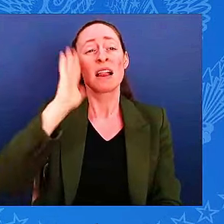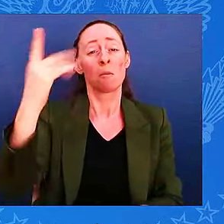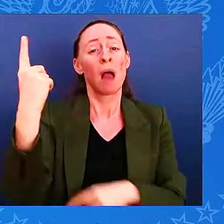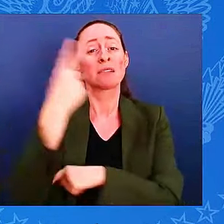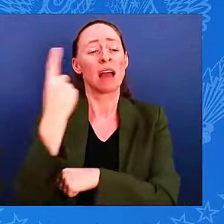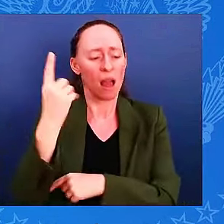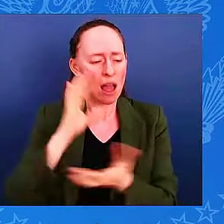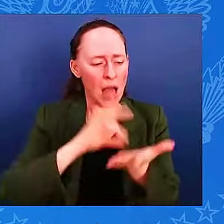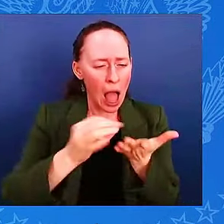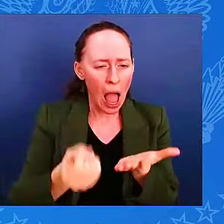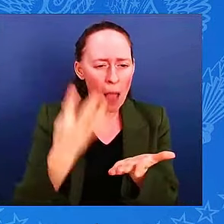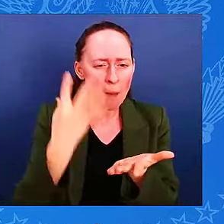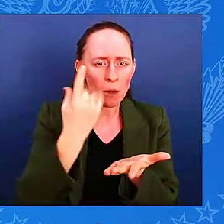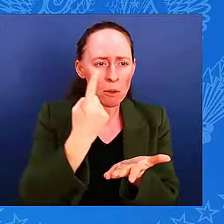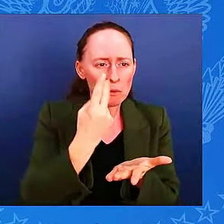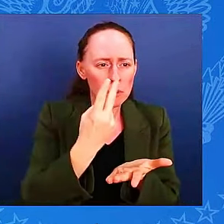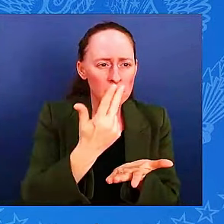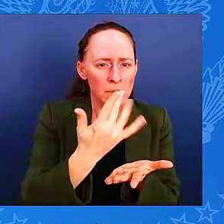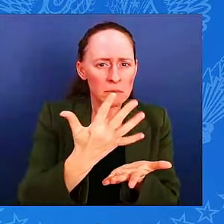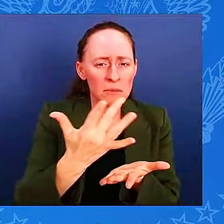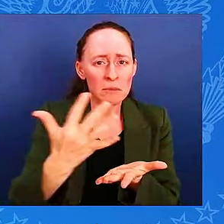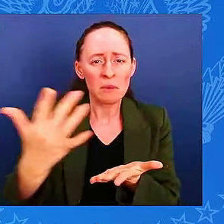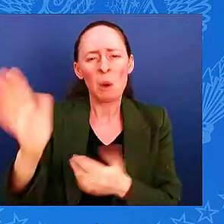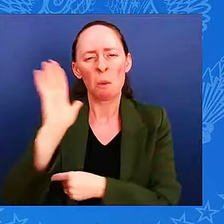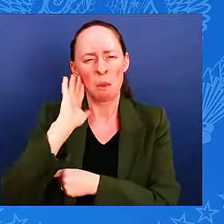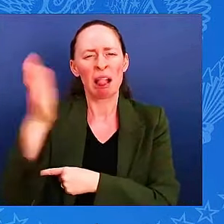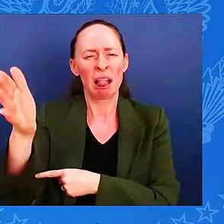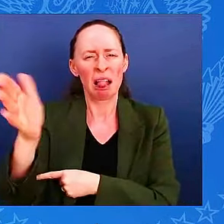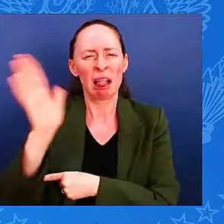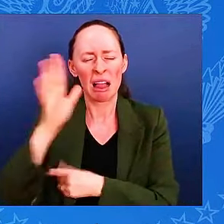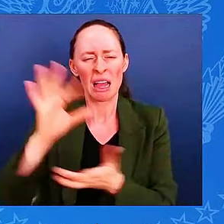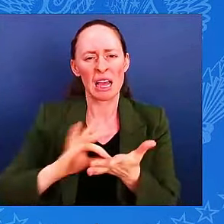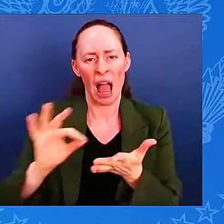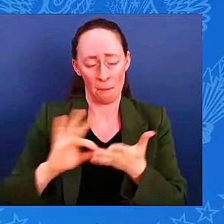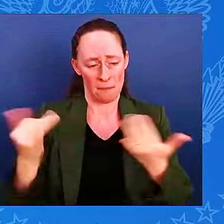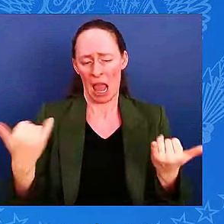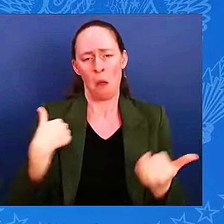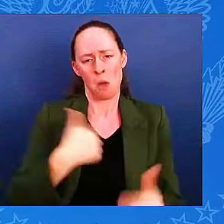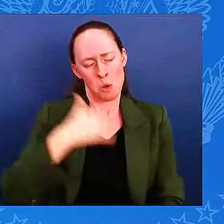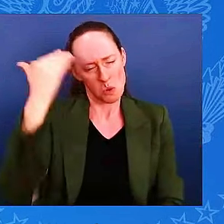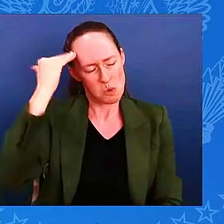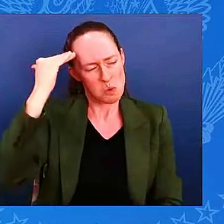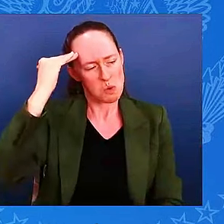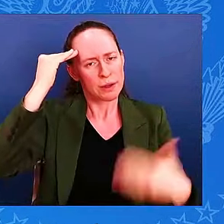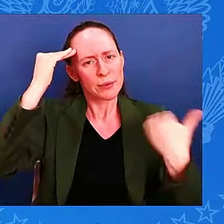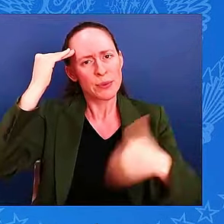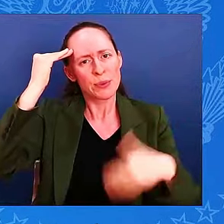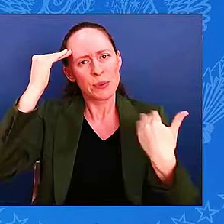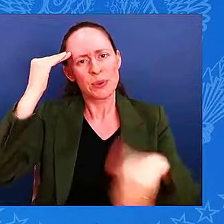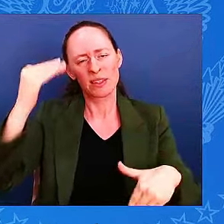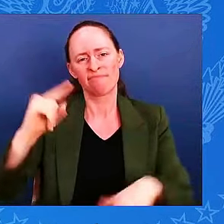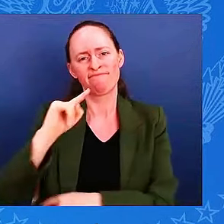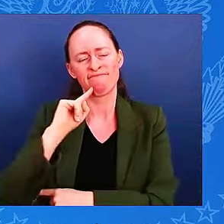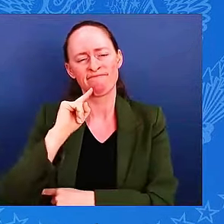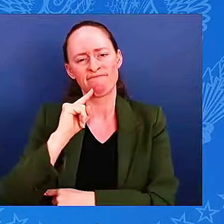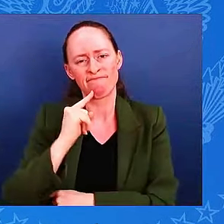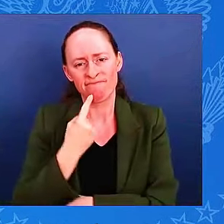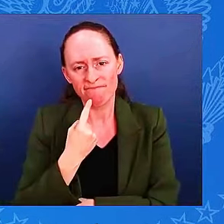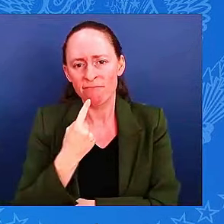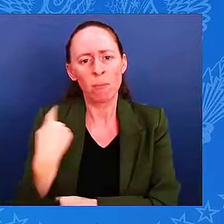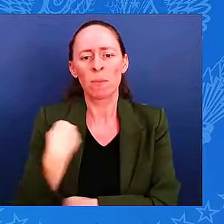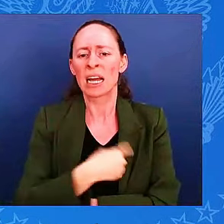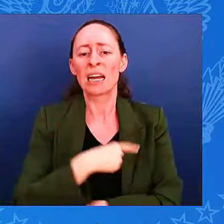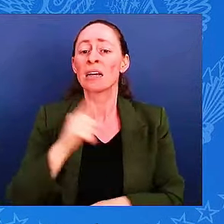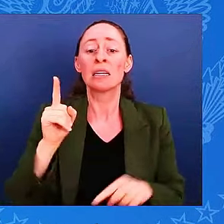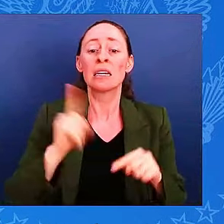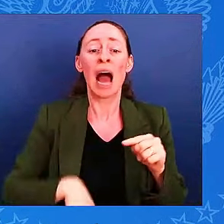there is something we already know today. Peace cannot be taken for granted. We have to stand up for